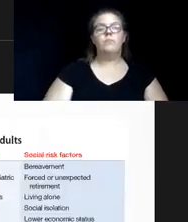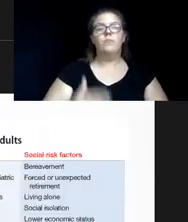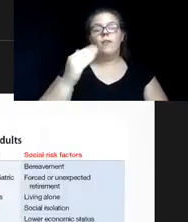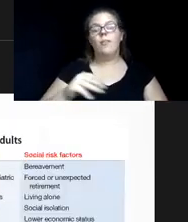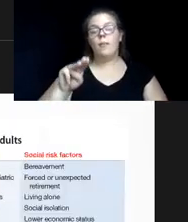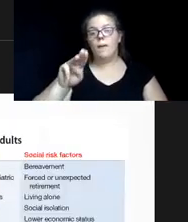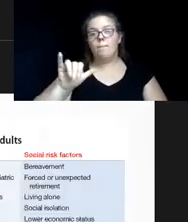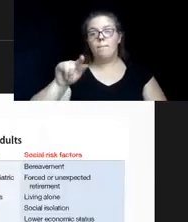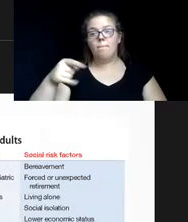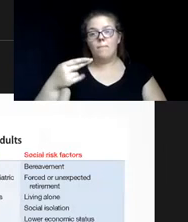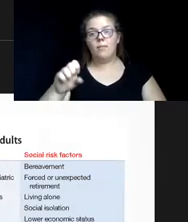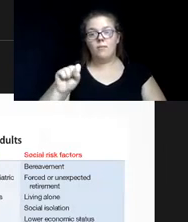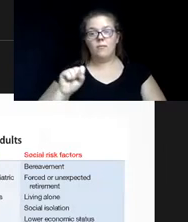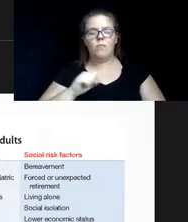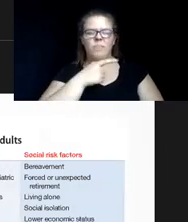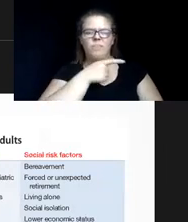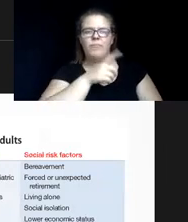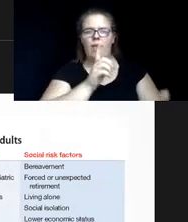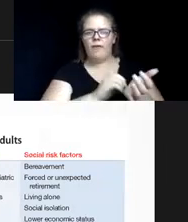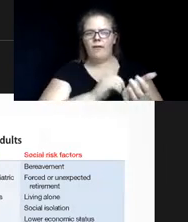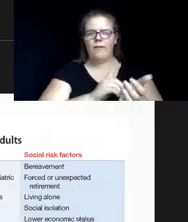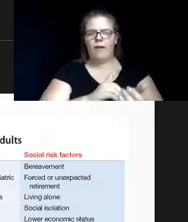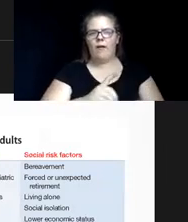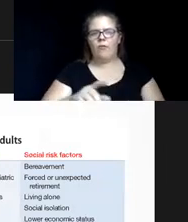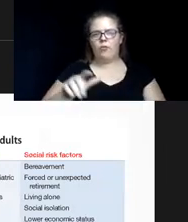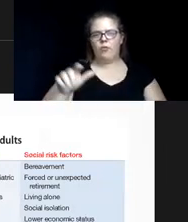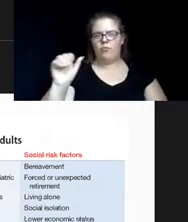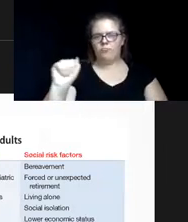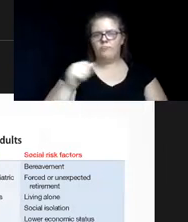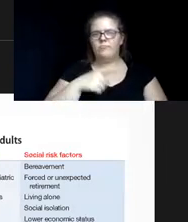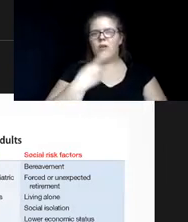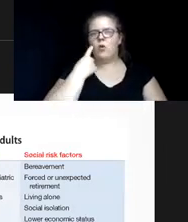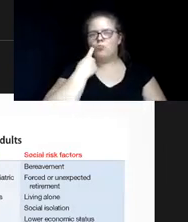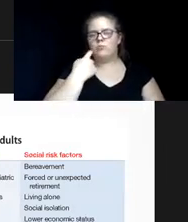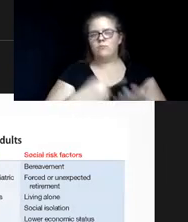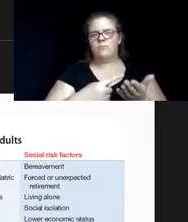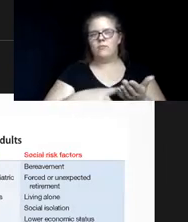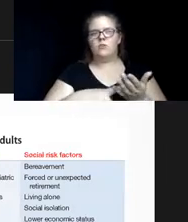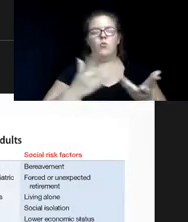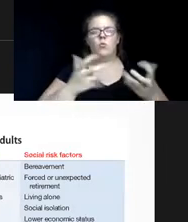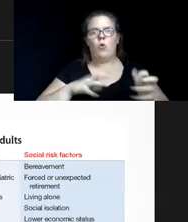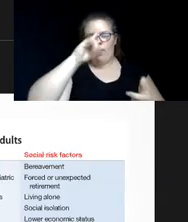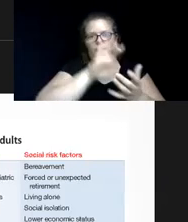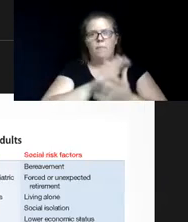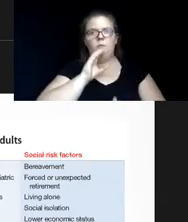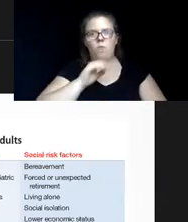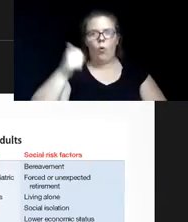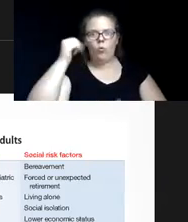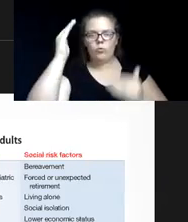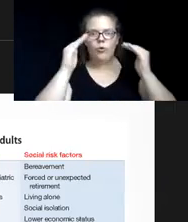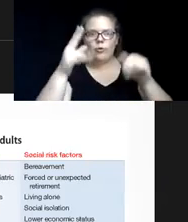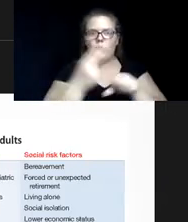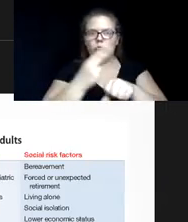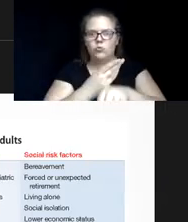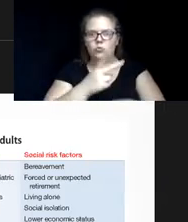spoke to this a little bit about kind of like a reverse ageism, where we don't want to believe that older adults use drugs. You know,